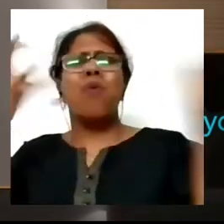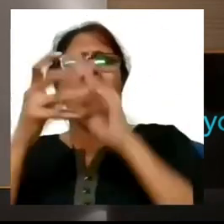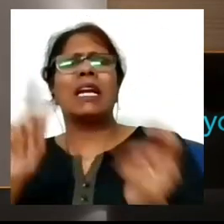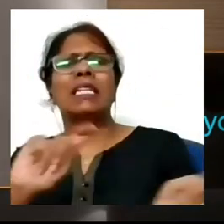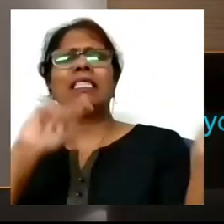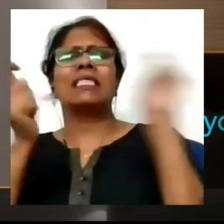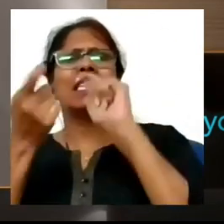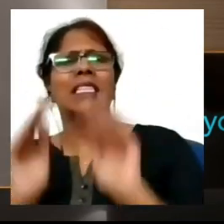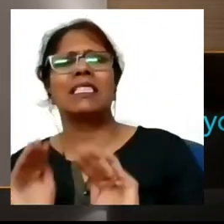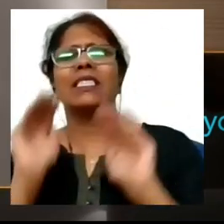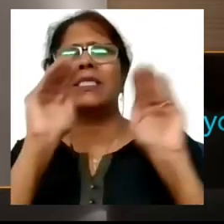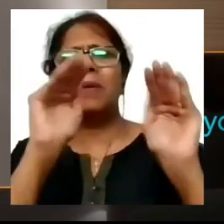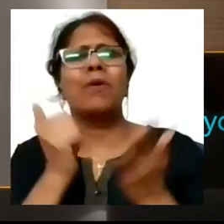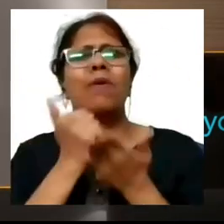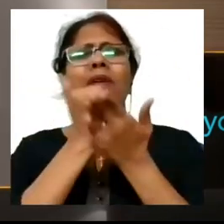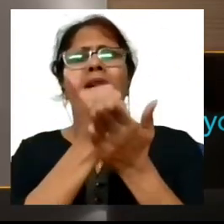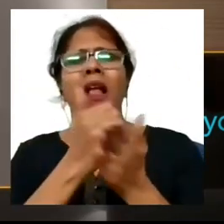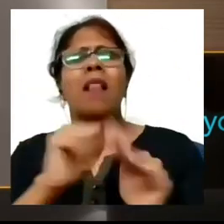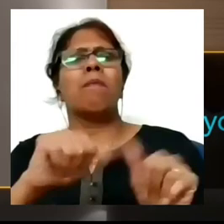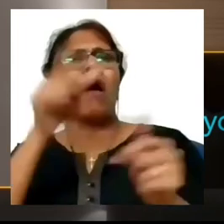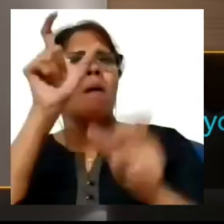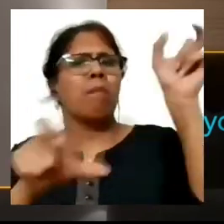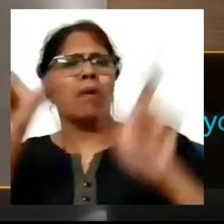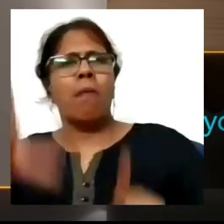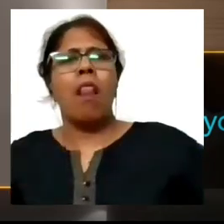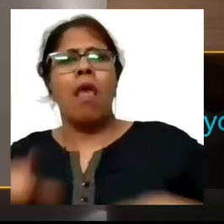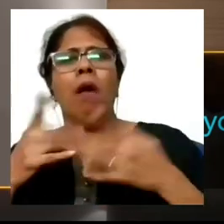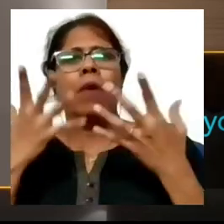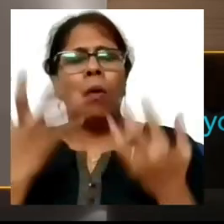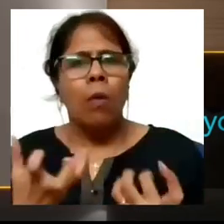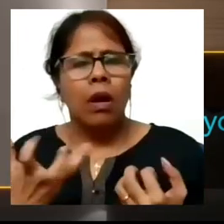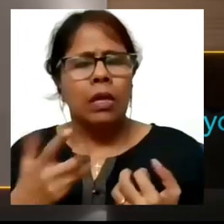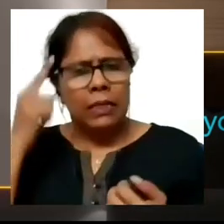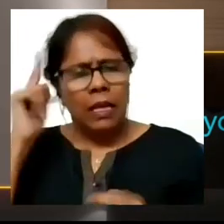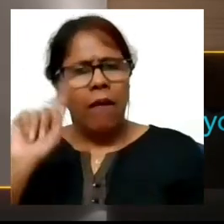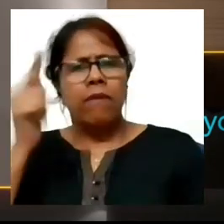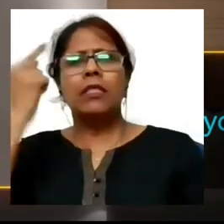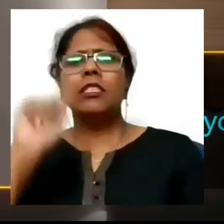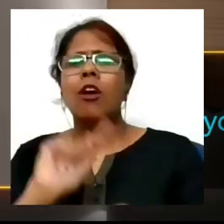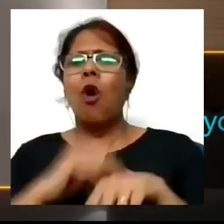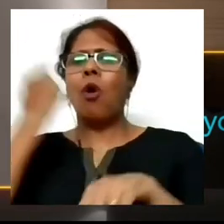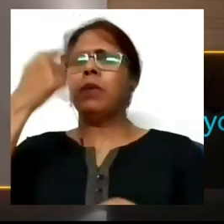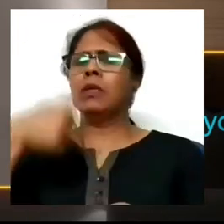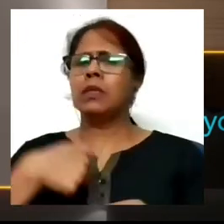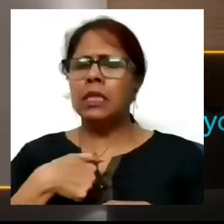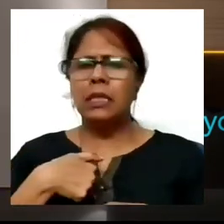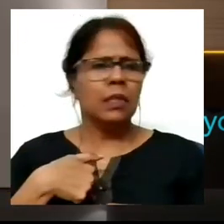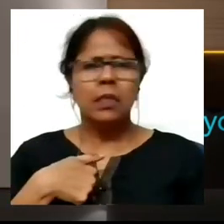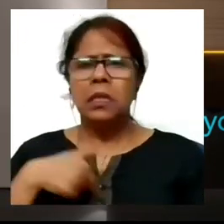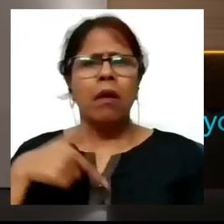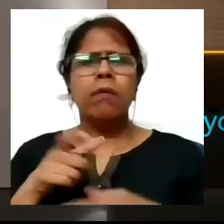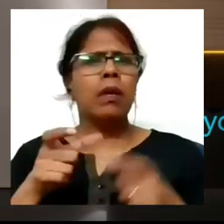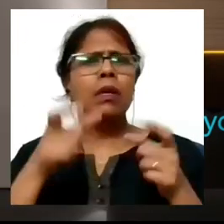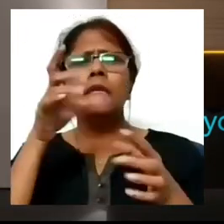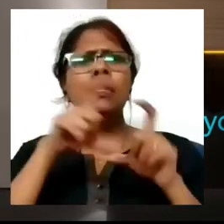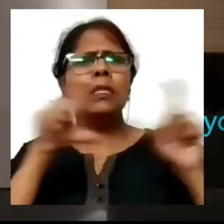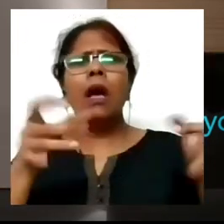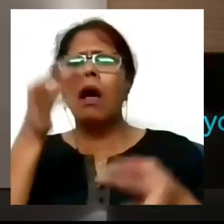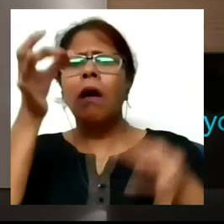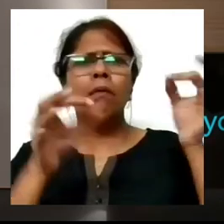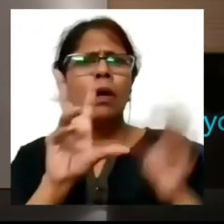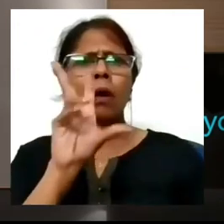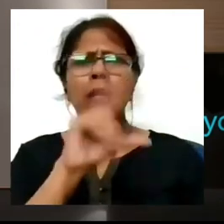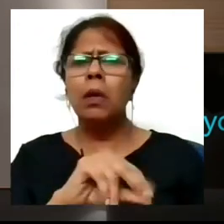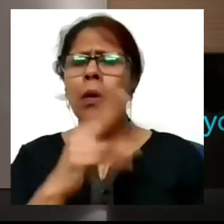do something for others so I thought this is my first opportunity and I decided to you know that this is extremely unfair if a person can do a